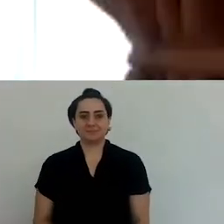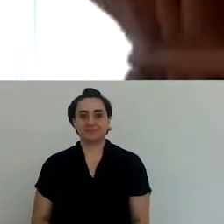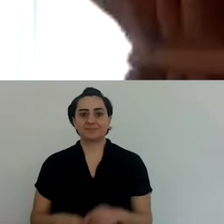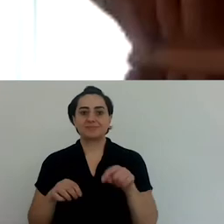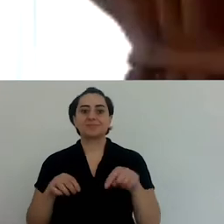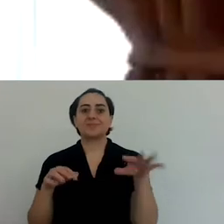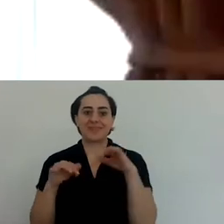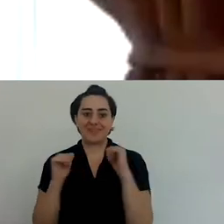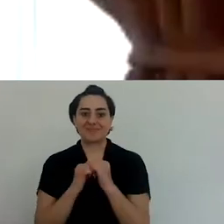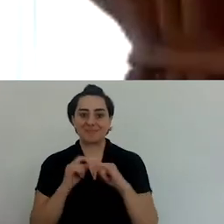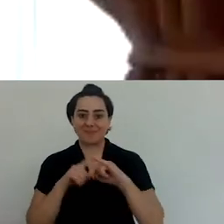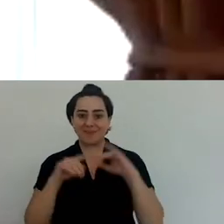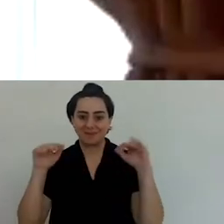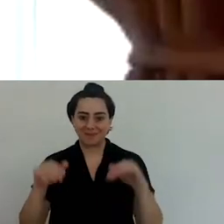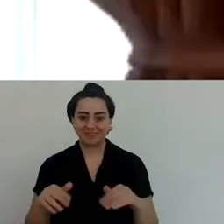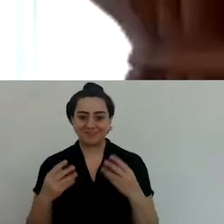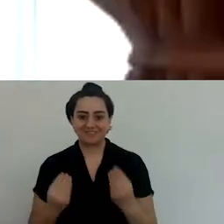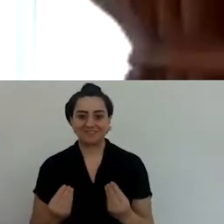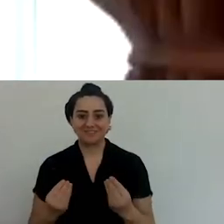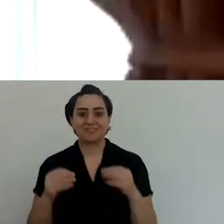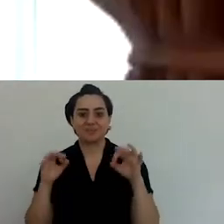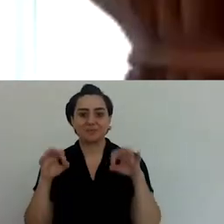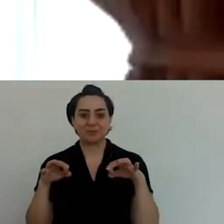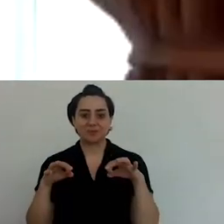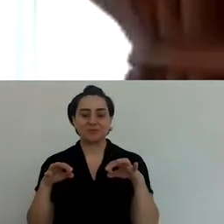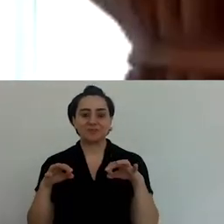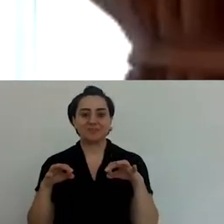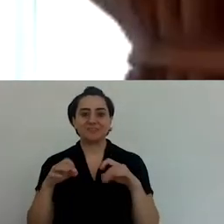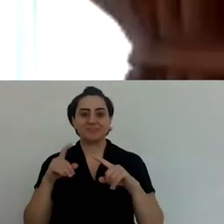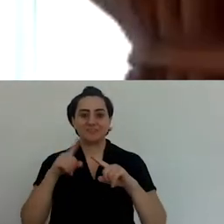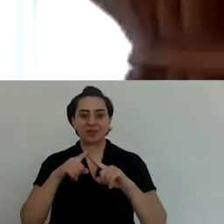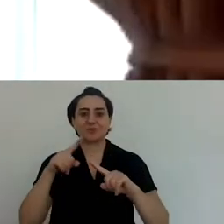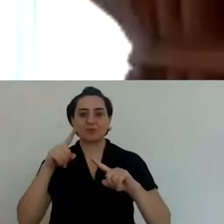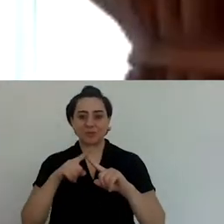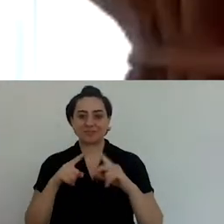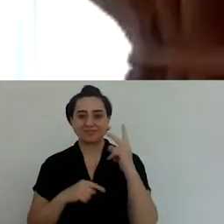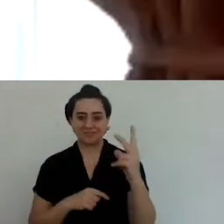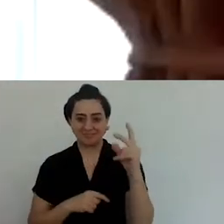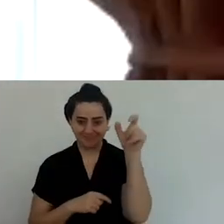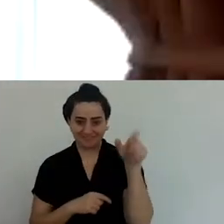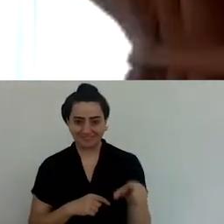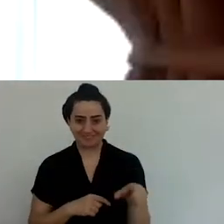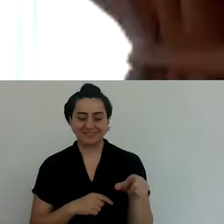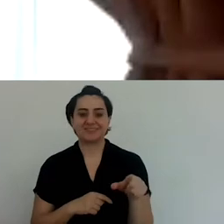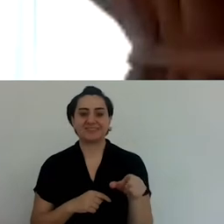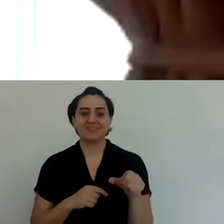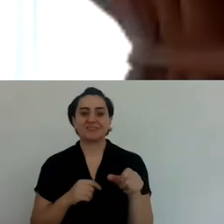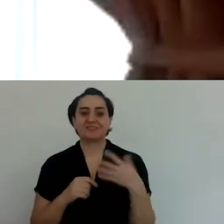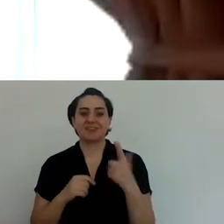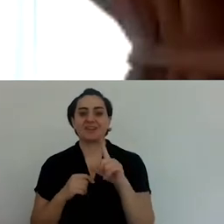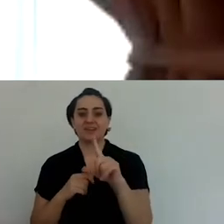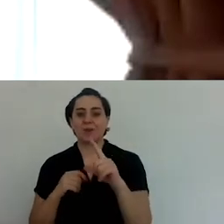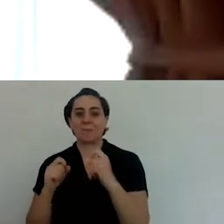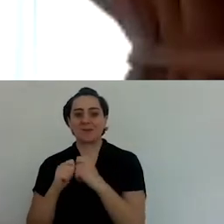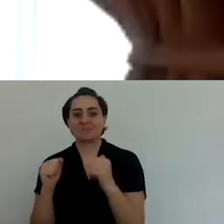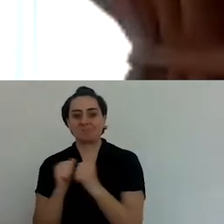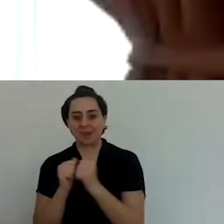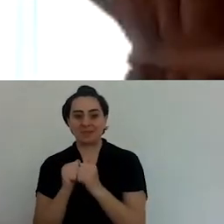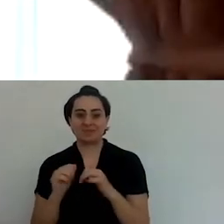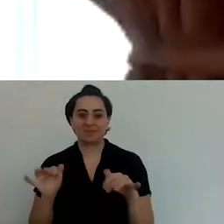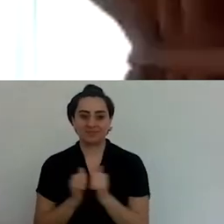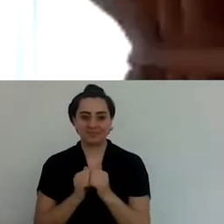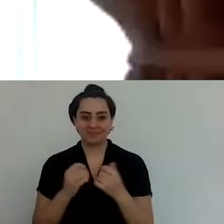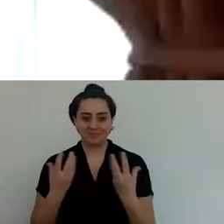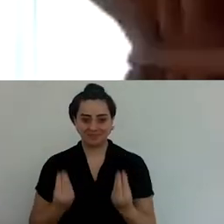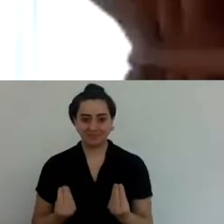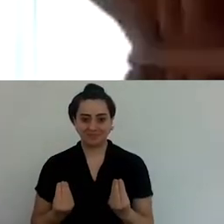Hello, once again, we are together with you for the HDF Kitchen activity. We are with a dear tech with Thomas Yan